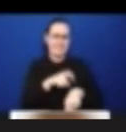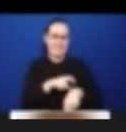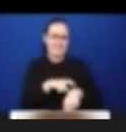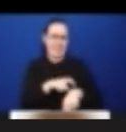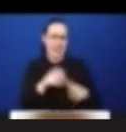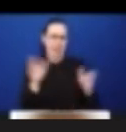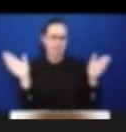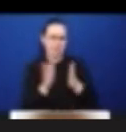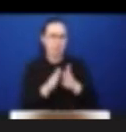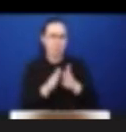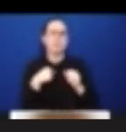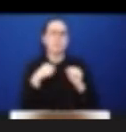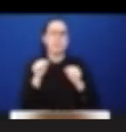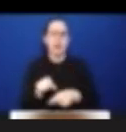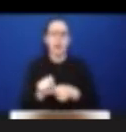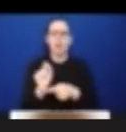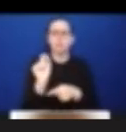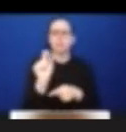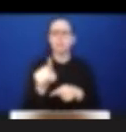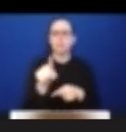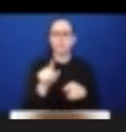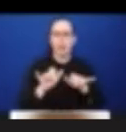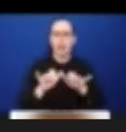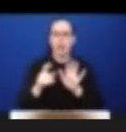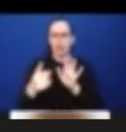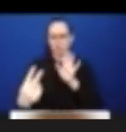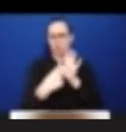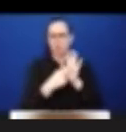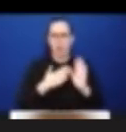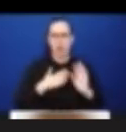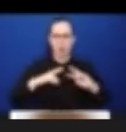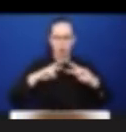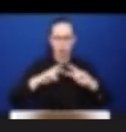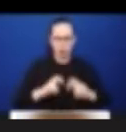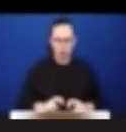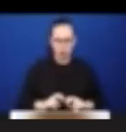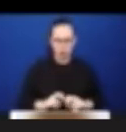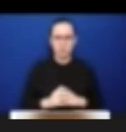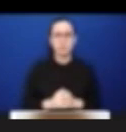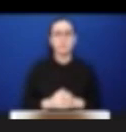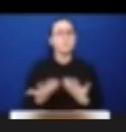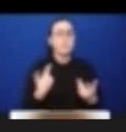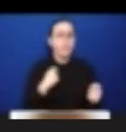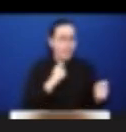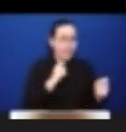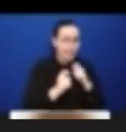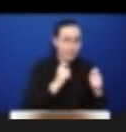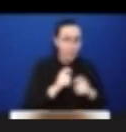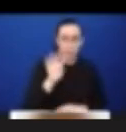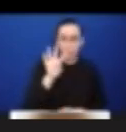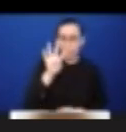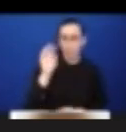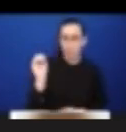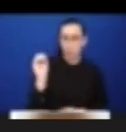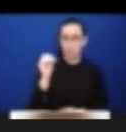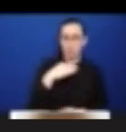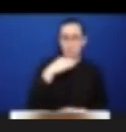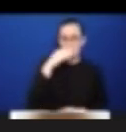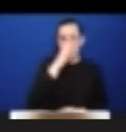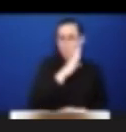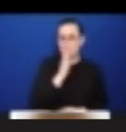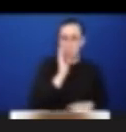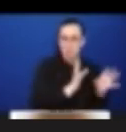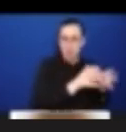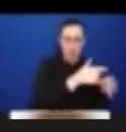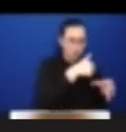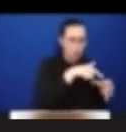For the phase one of the study, we interviewed 40 parents and caregivers. And for the second phase of the study,